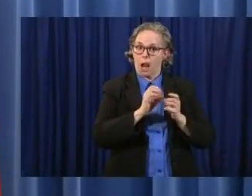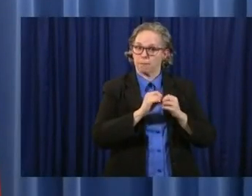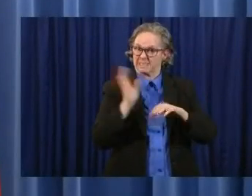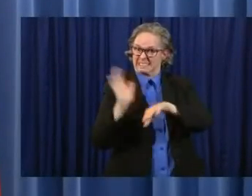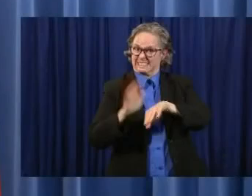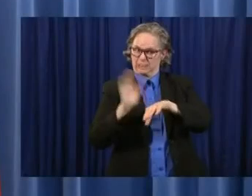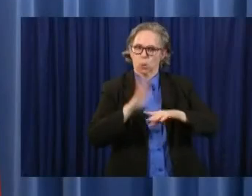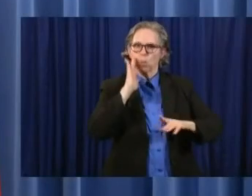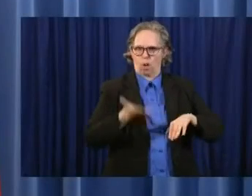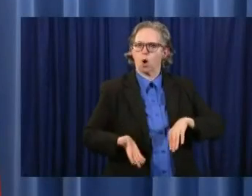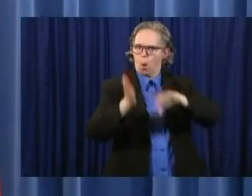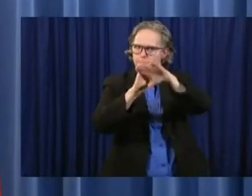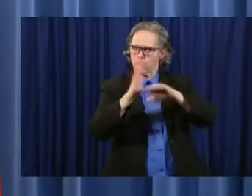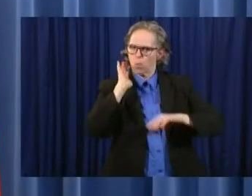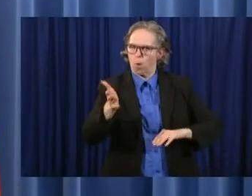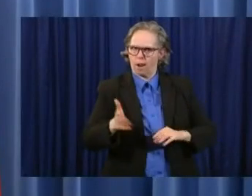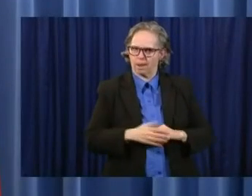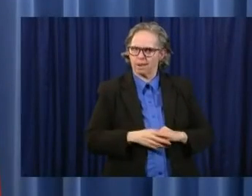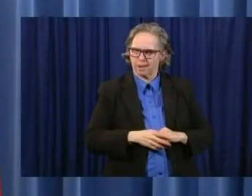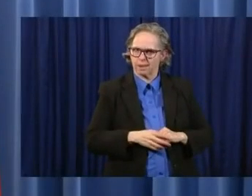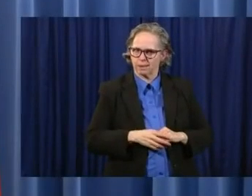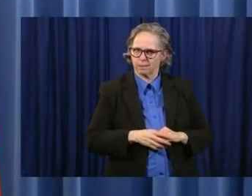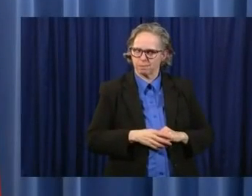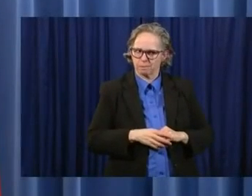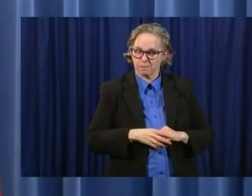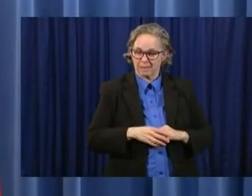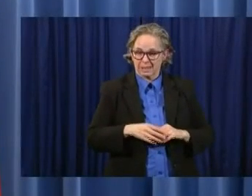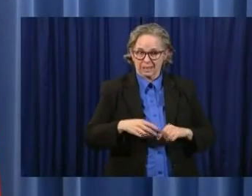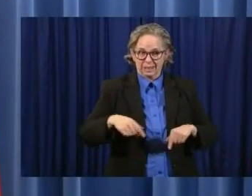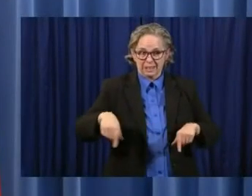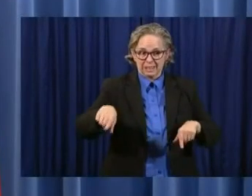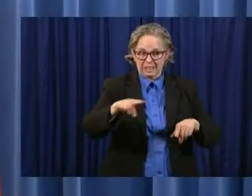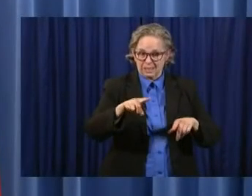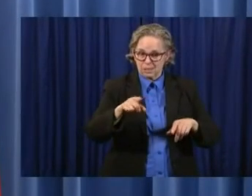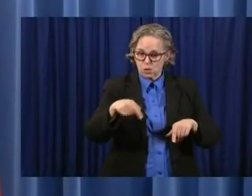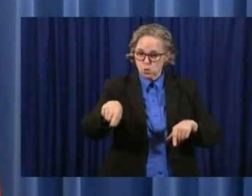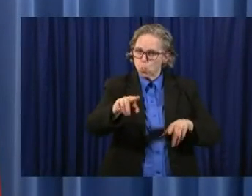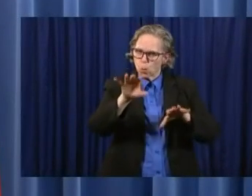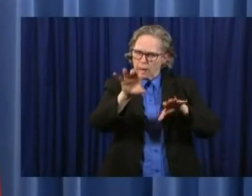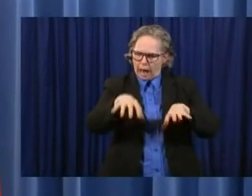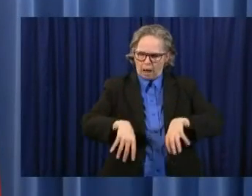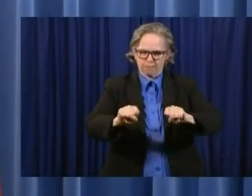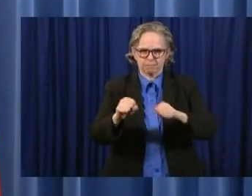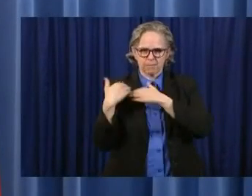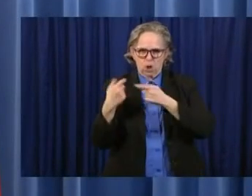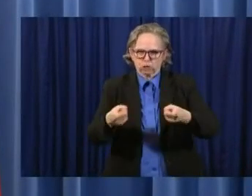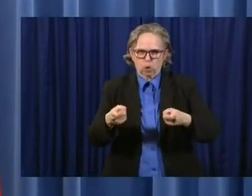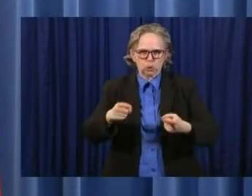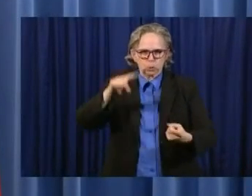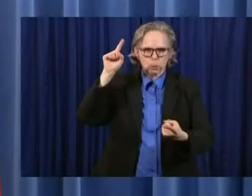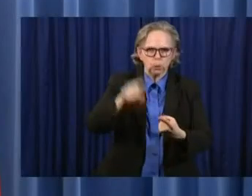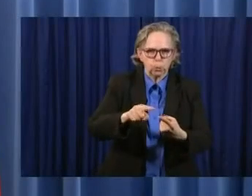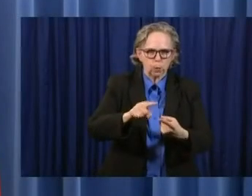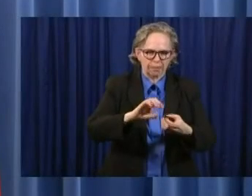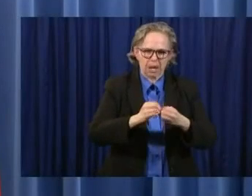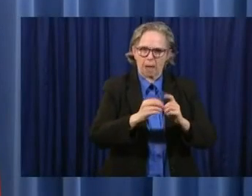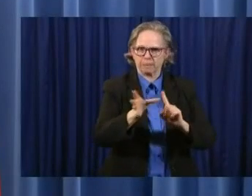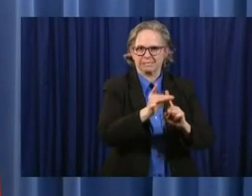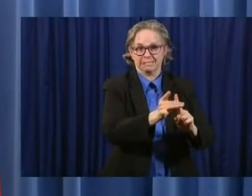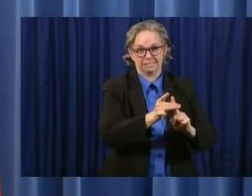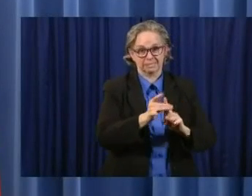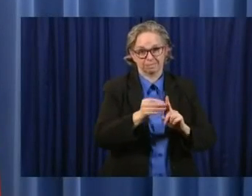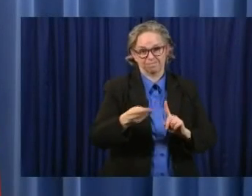we have it within our own power to control that to some extent and to dramatically cut those, those down. So I would just, again, appeal